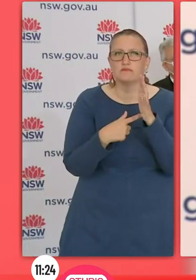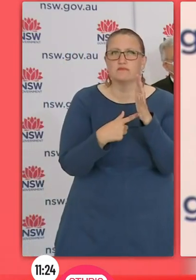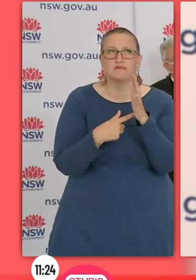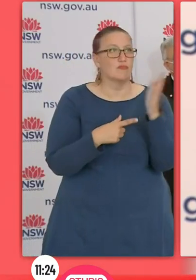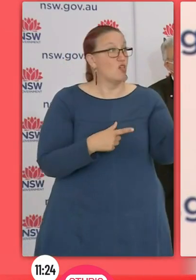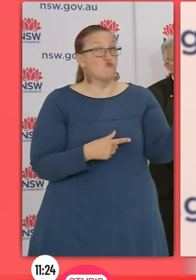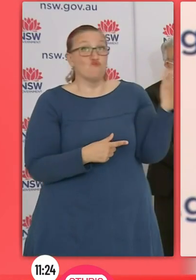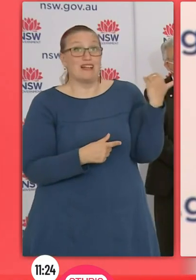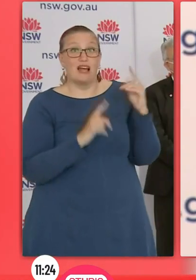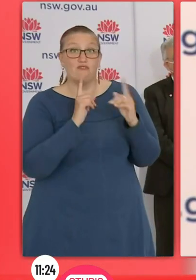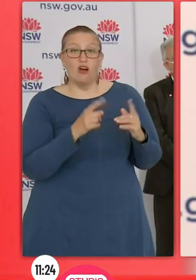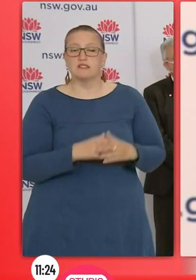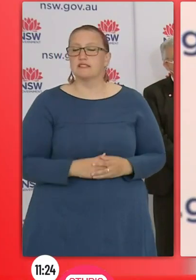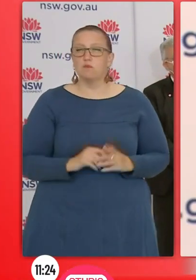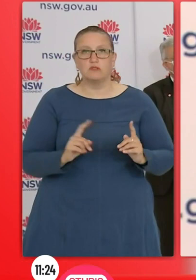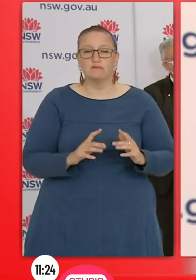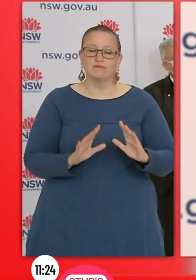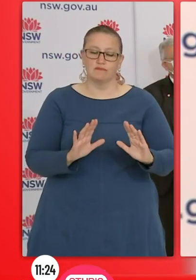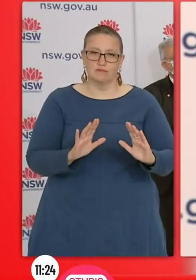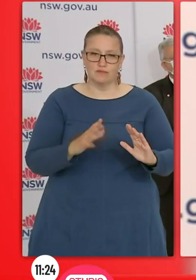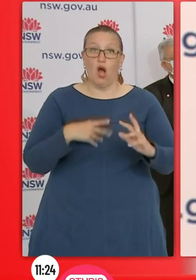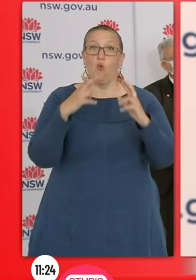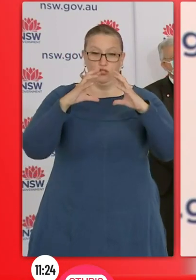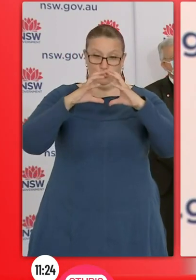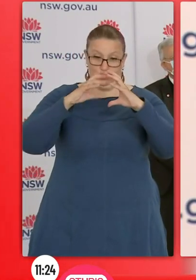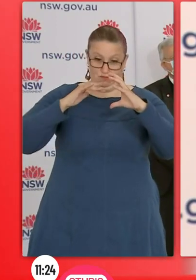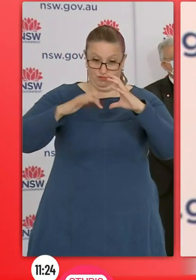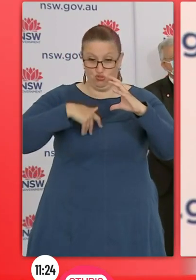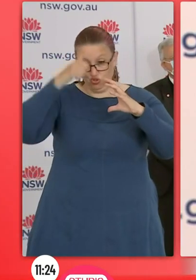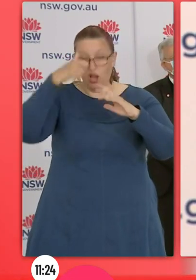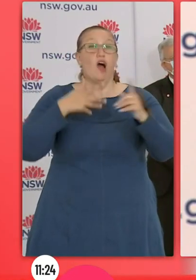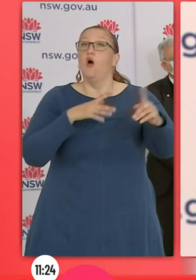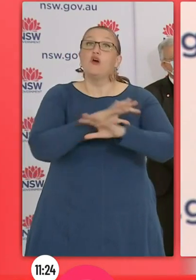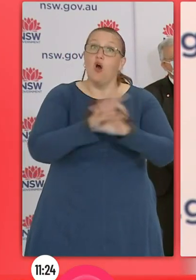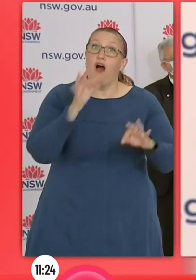I wish I had a crystal ball to be able to tell you. What I can tell you,